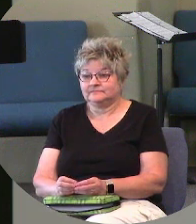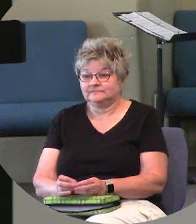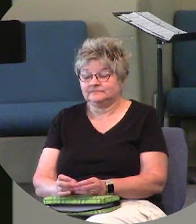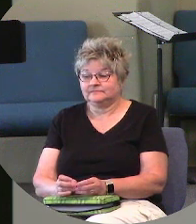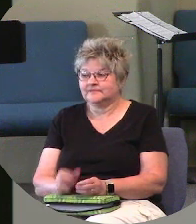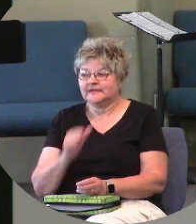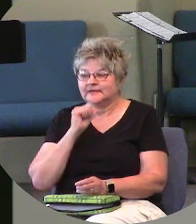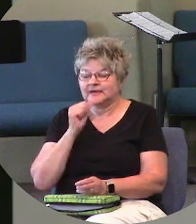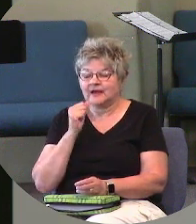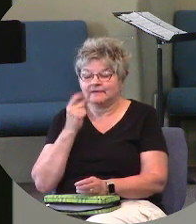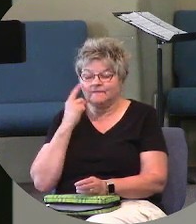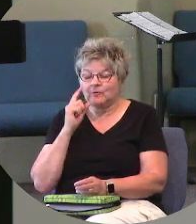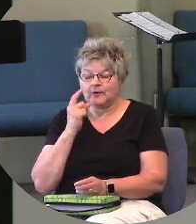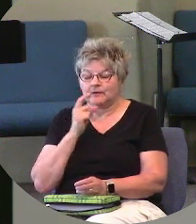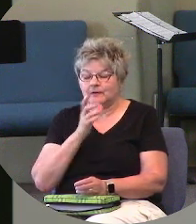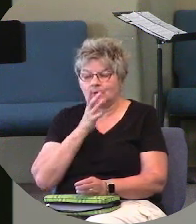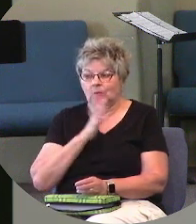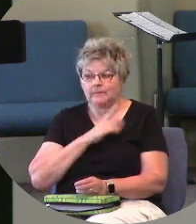Not just for a woman,